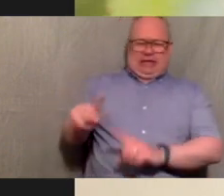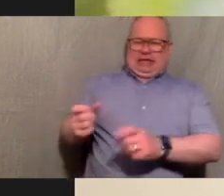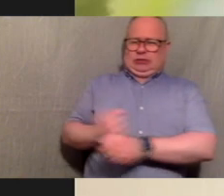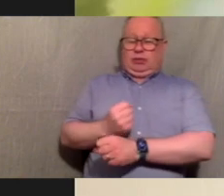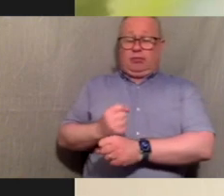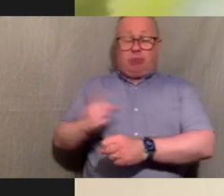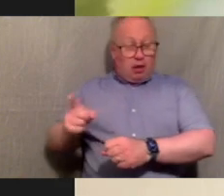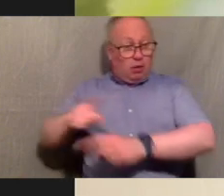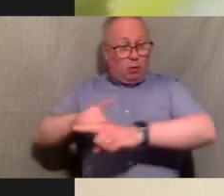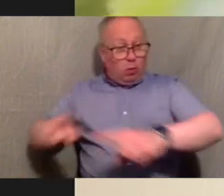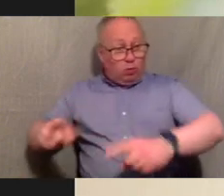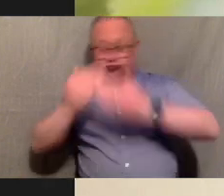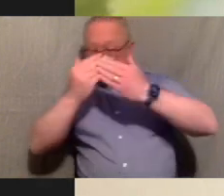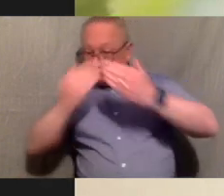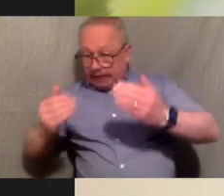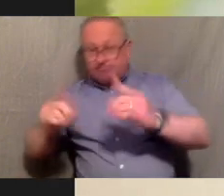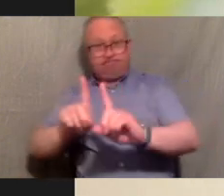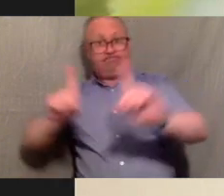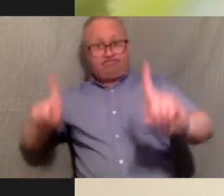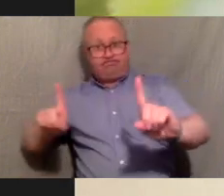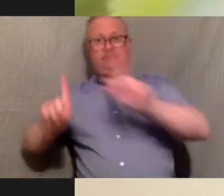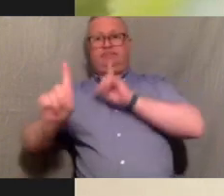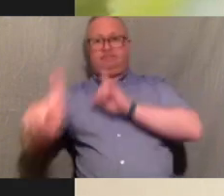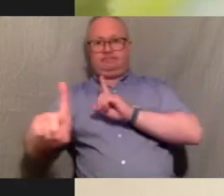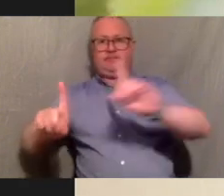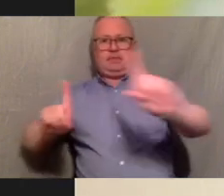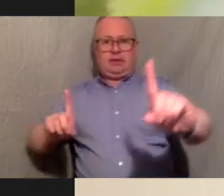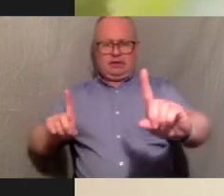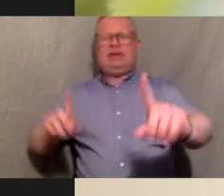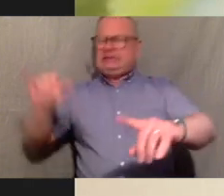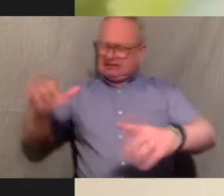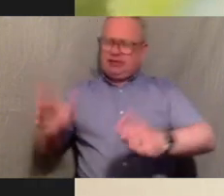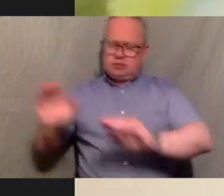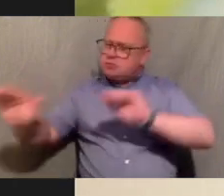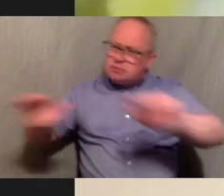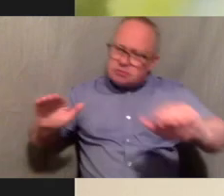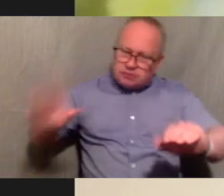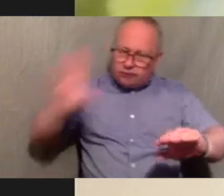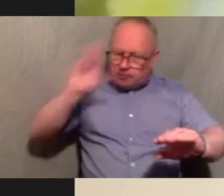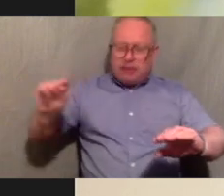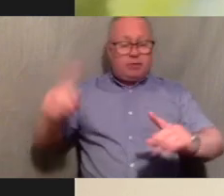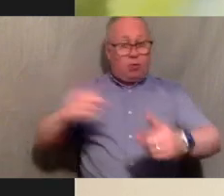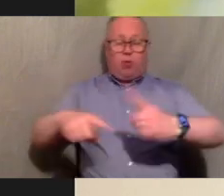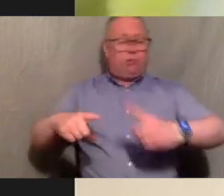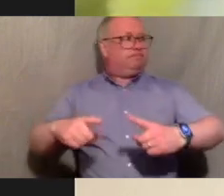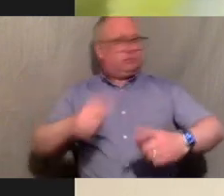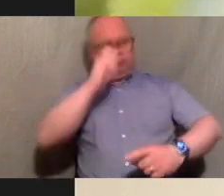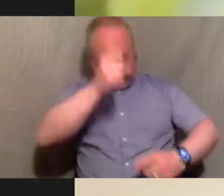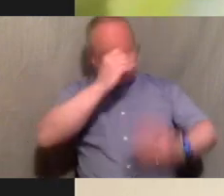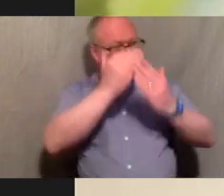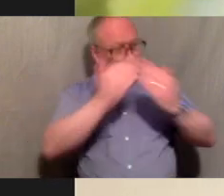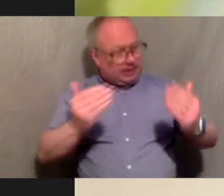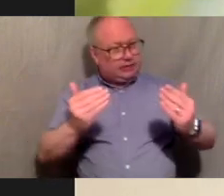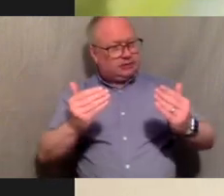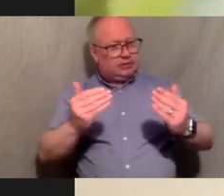respected it and we've been off to remind people but it was still very much in respect and everyone knew that aside from the virus being a